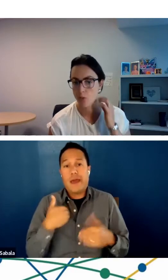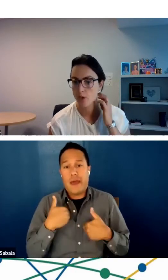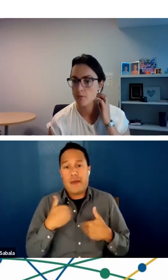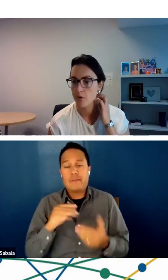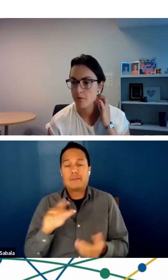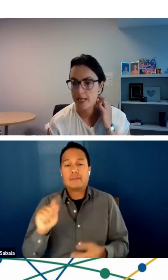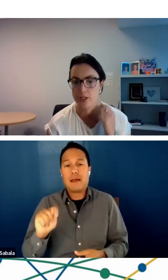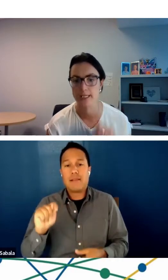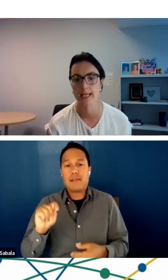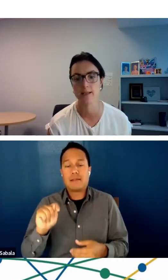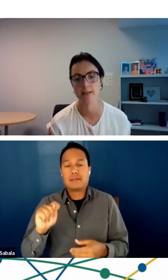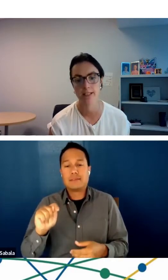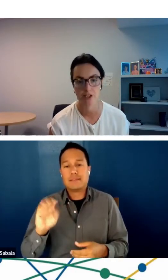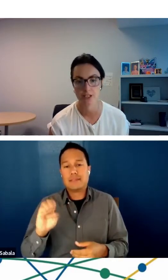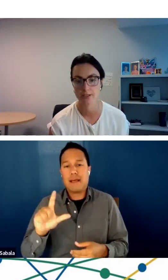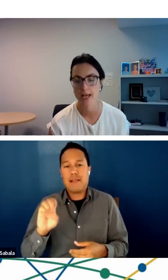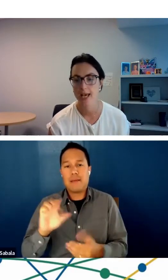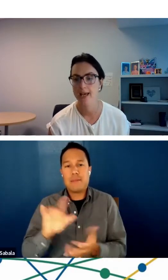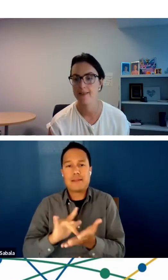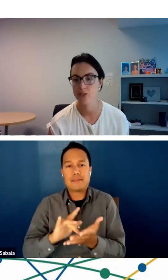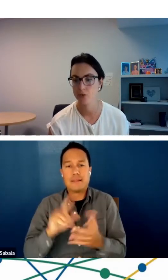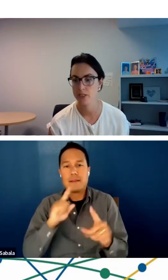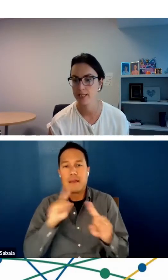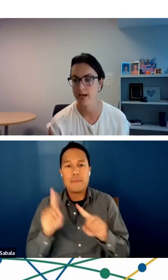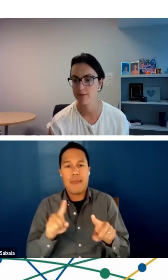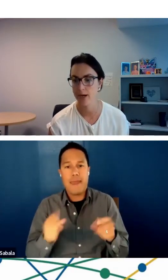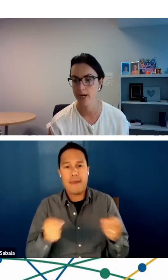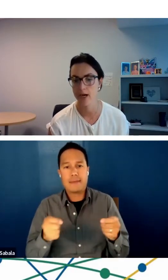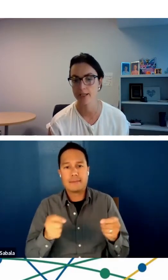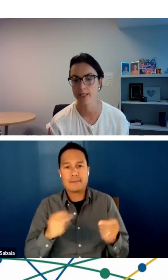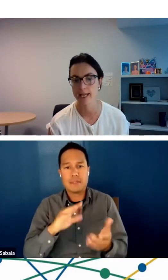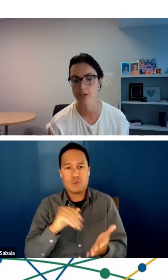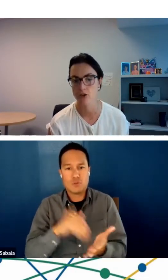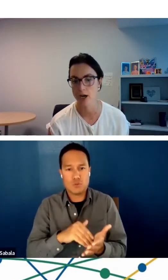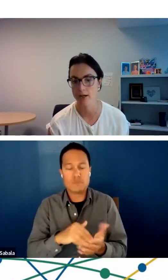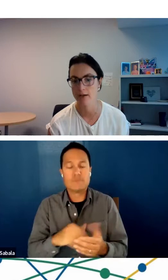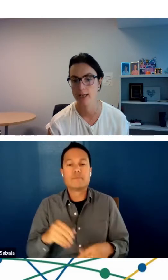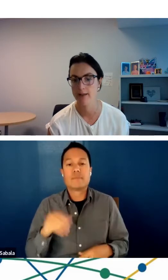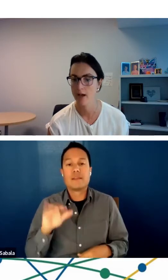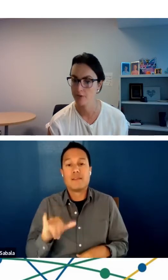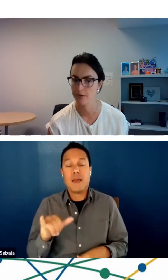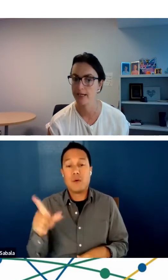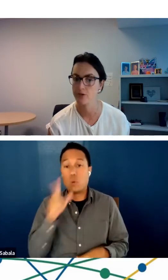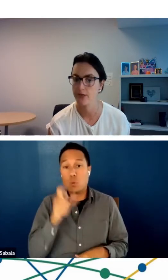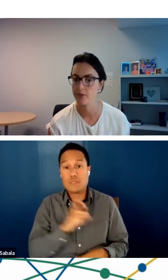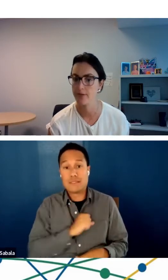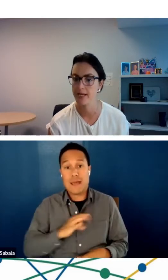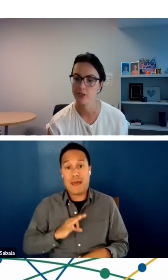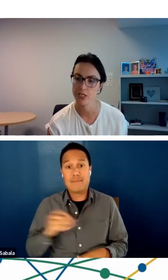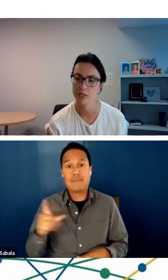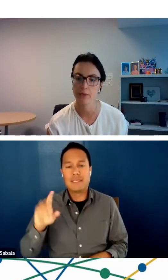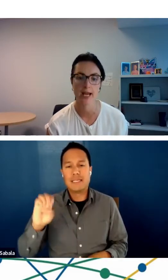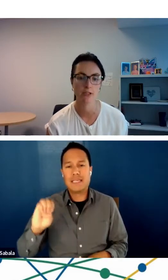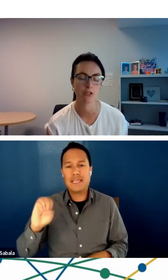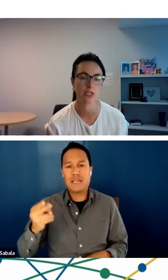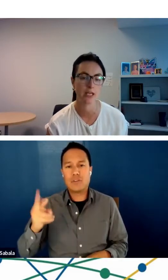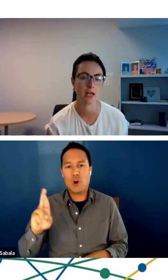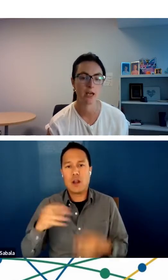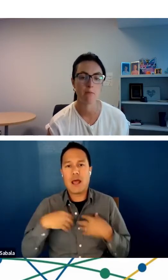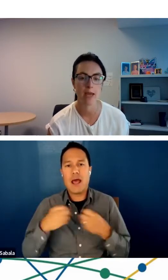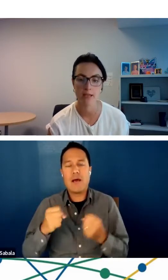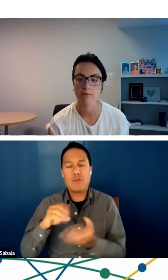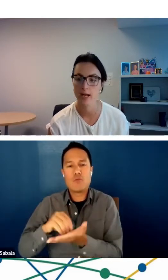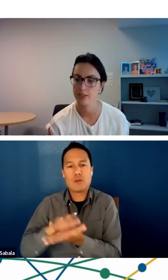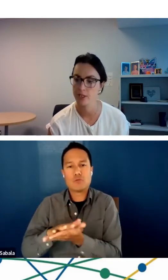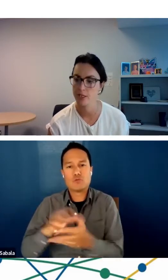to support both patients and clinicians. And this was staffed by our EHR, the health record transformation team, and actually